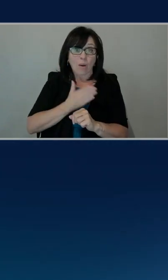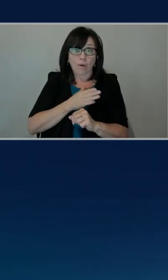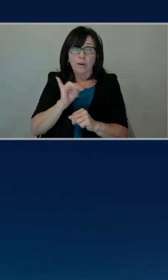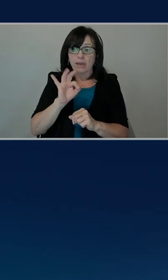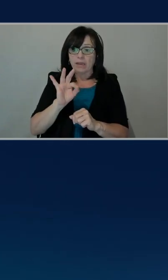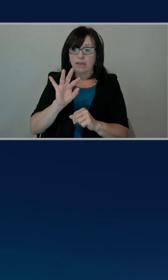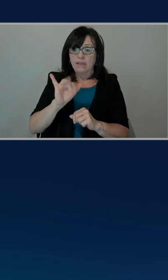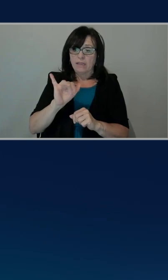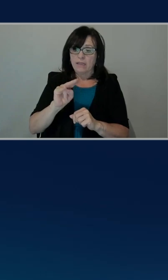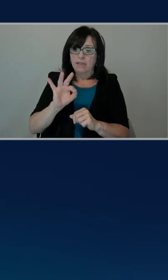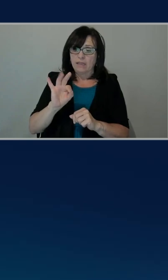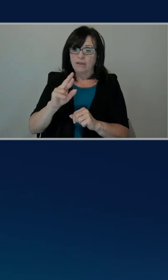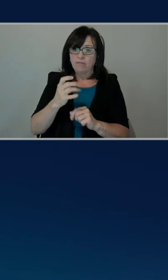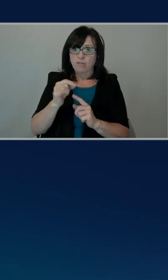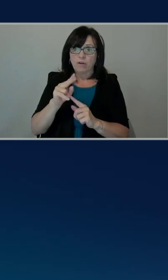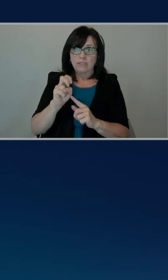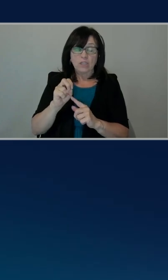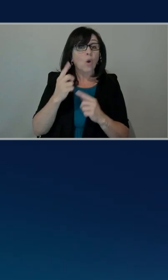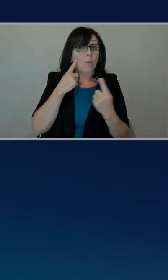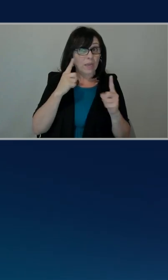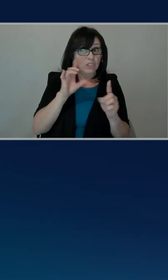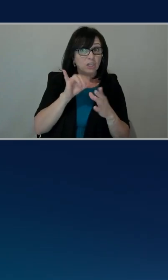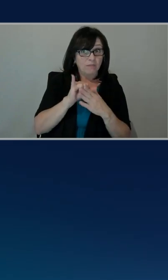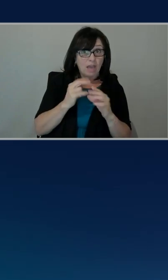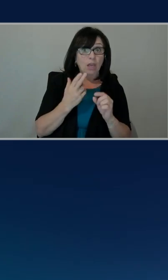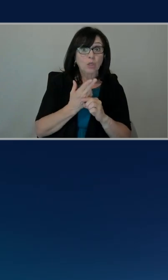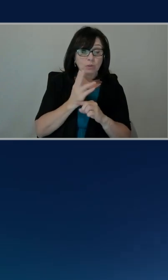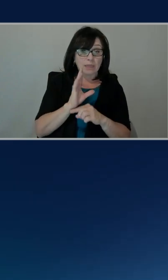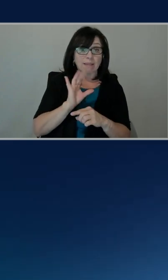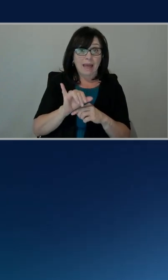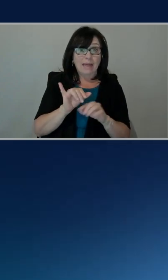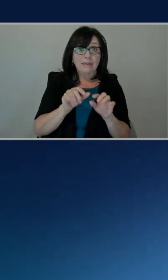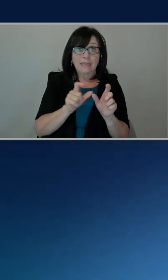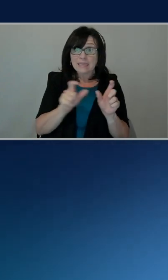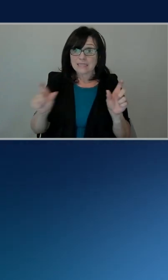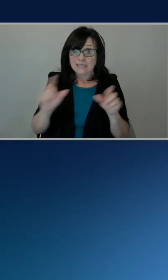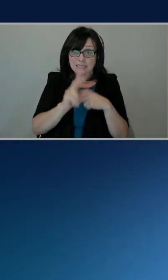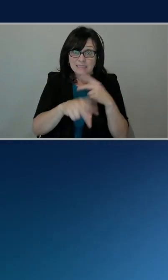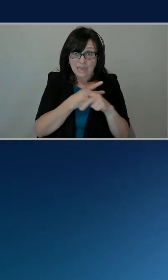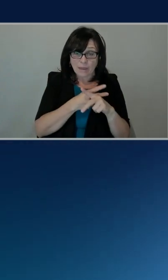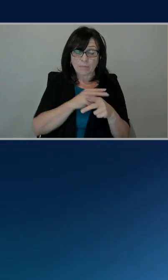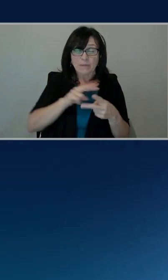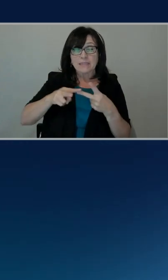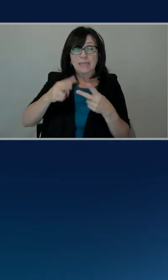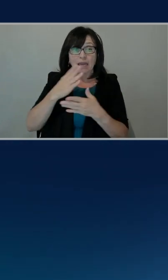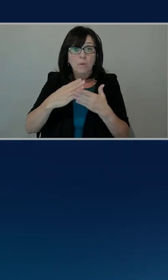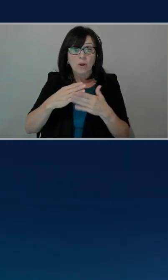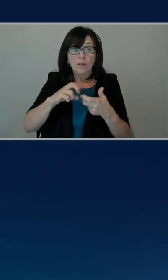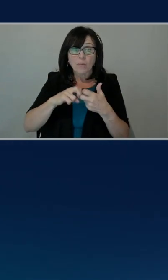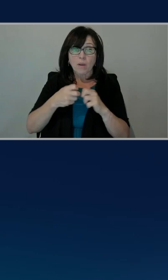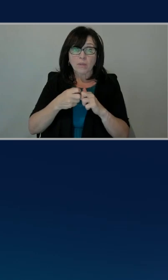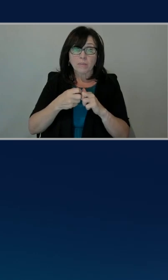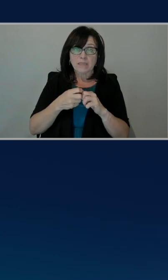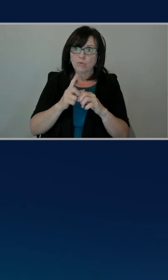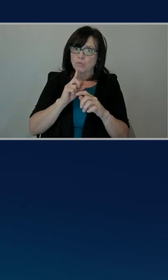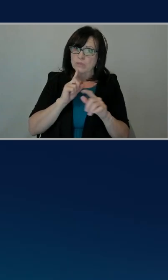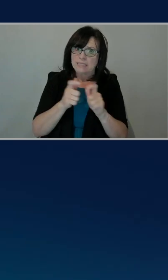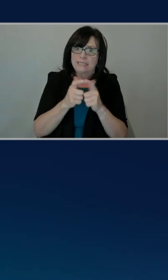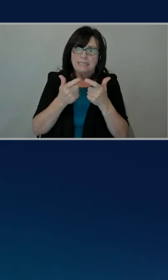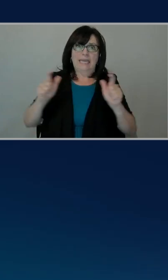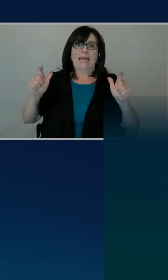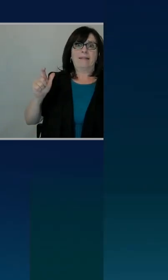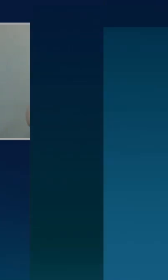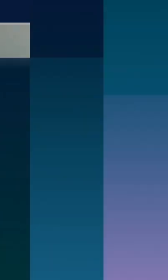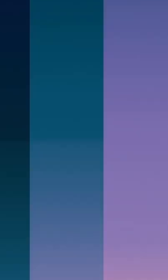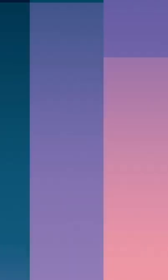we managed to achieve that using that instance type. And then the second part of the puzzle is, like you said, is then actually scaling it. So great,